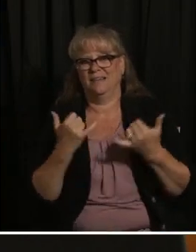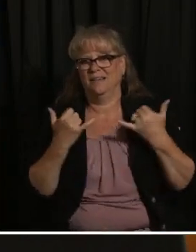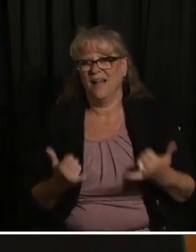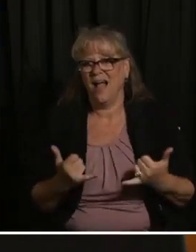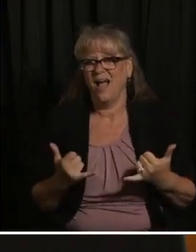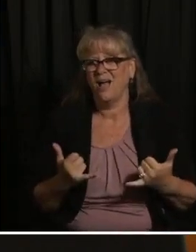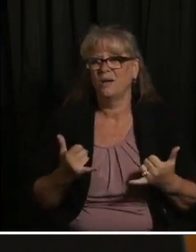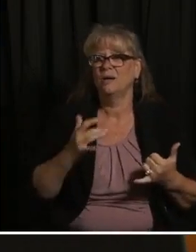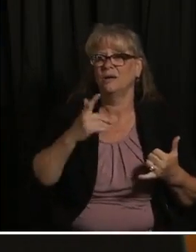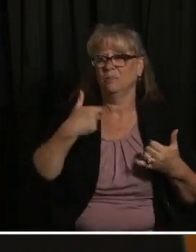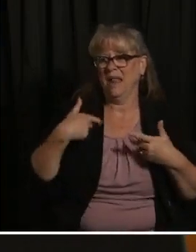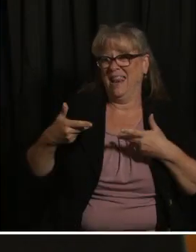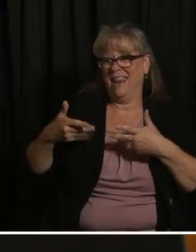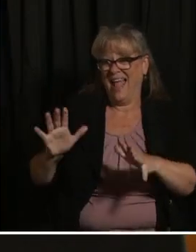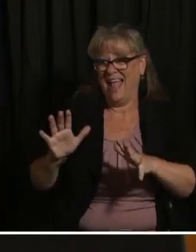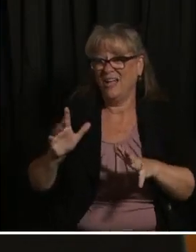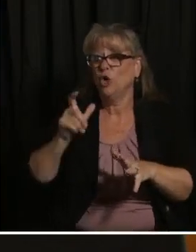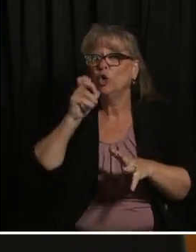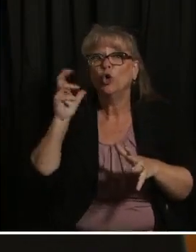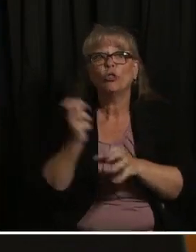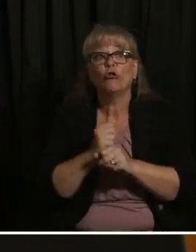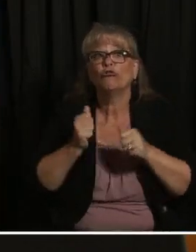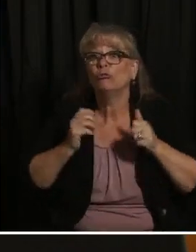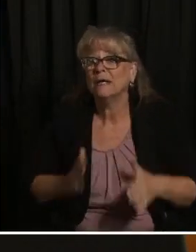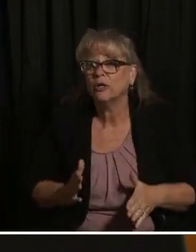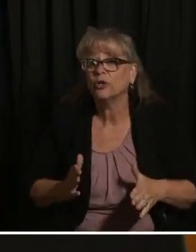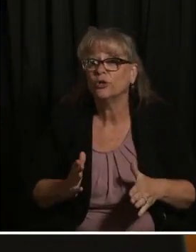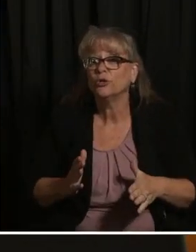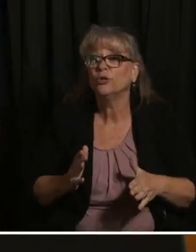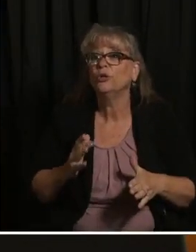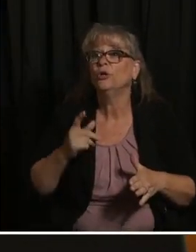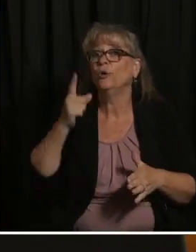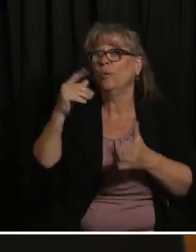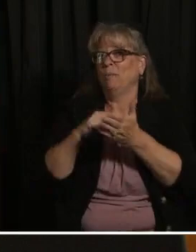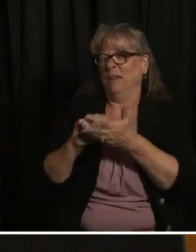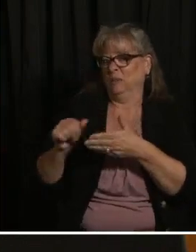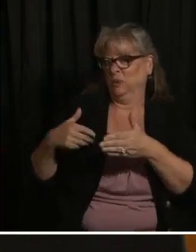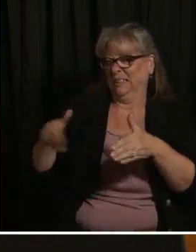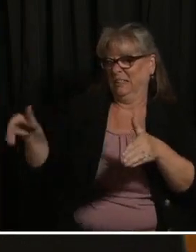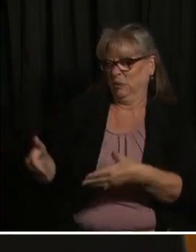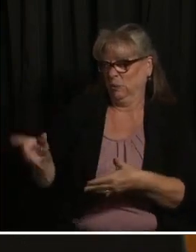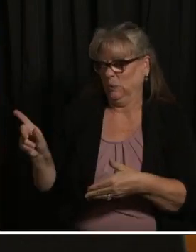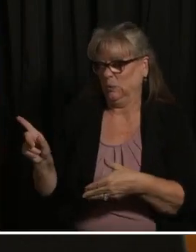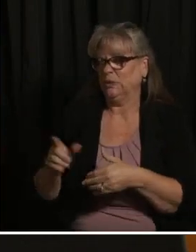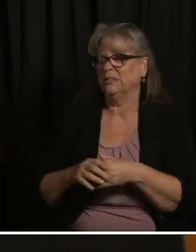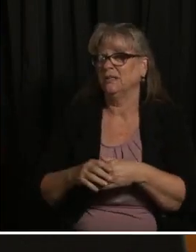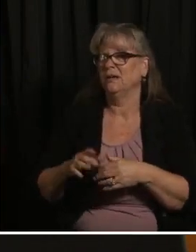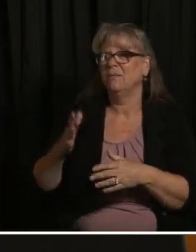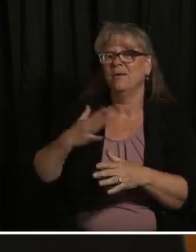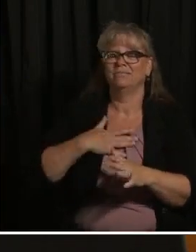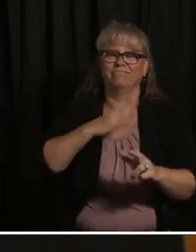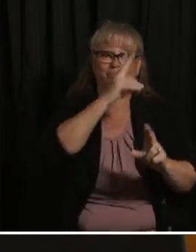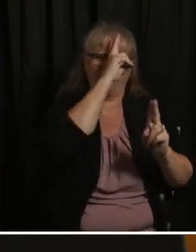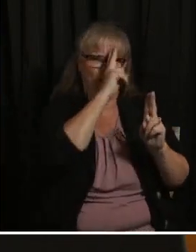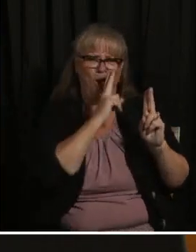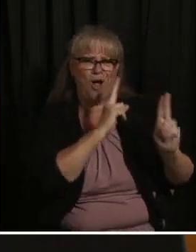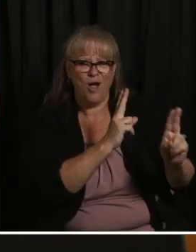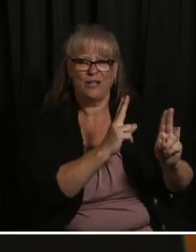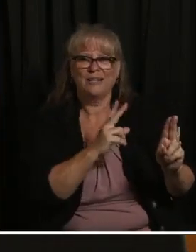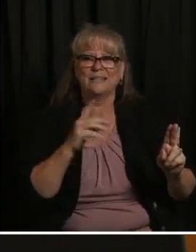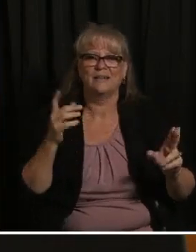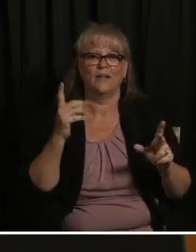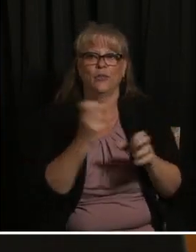million dollar comeback cash winner it's my honor to introduce Colorado's next comeback cash winner